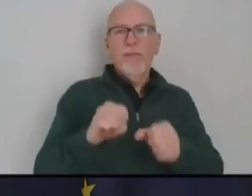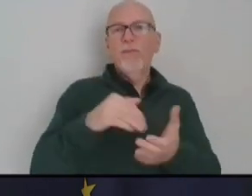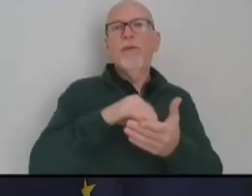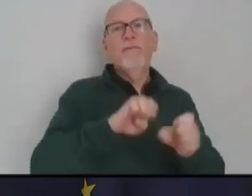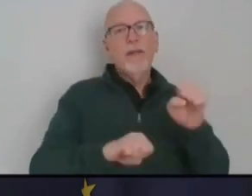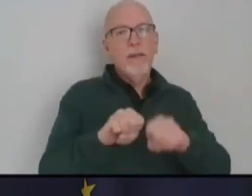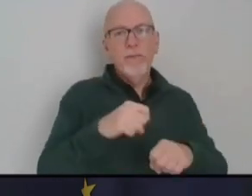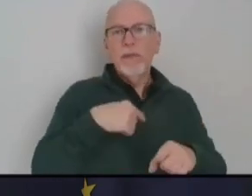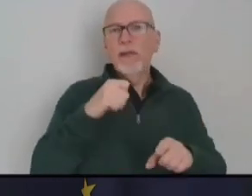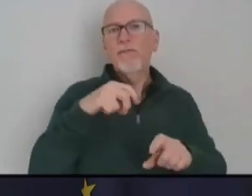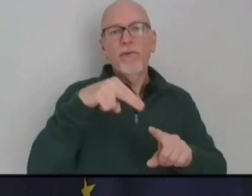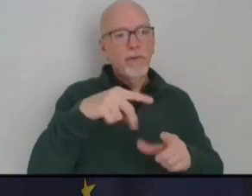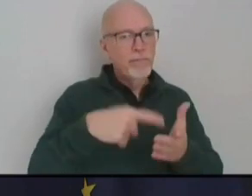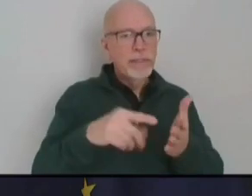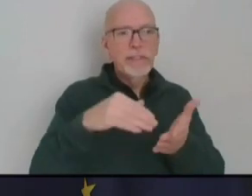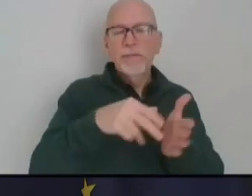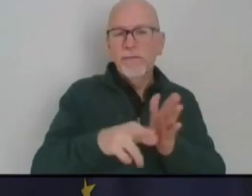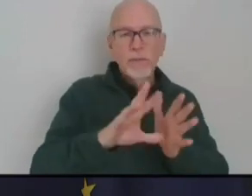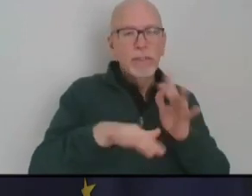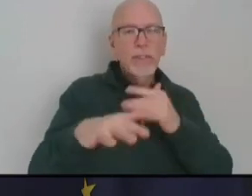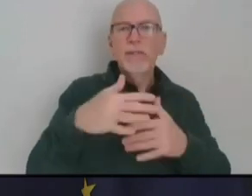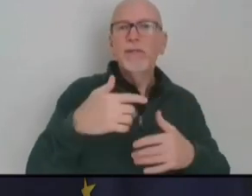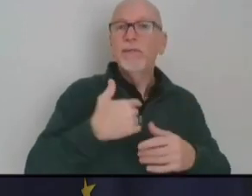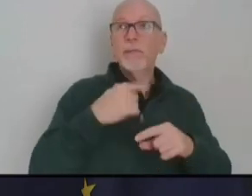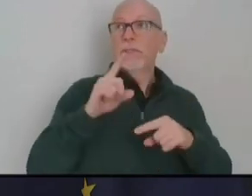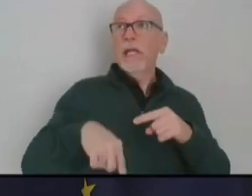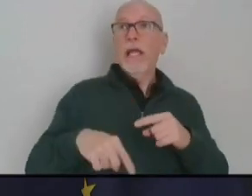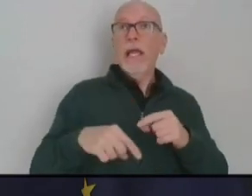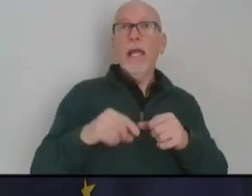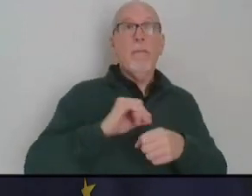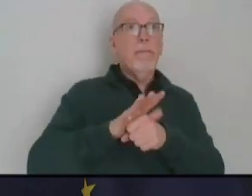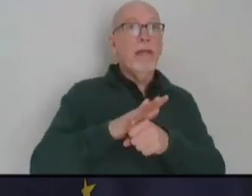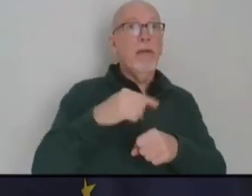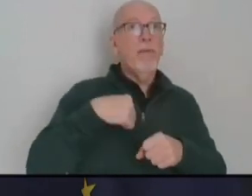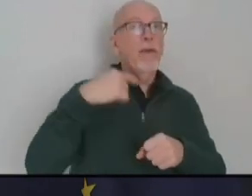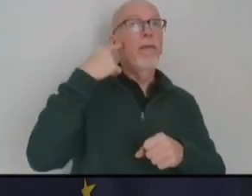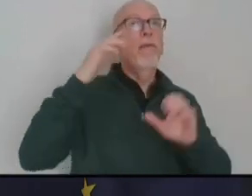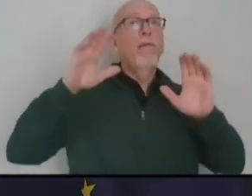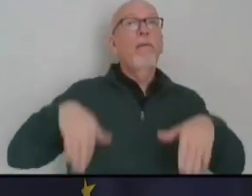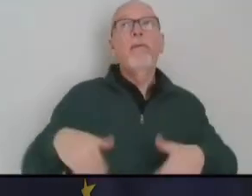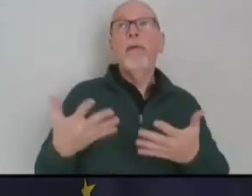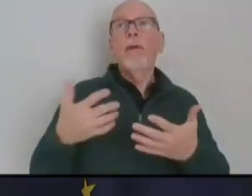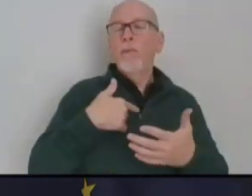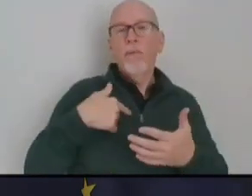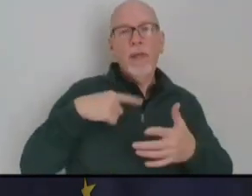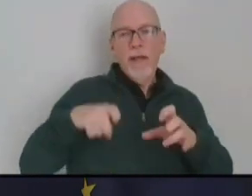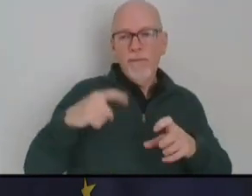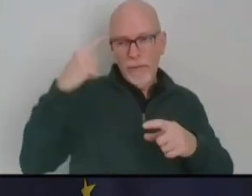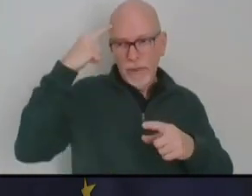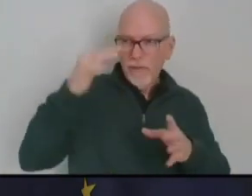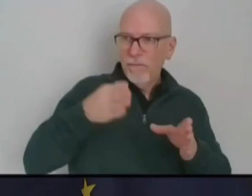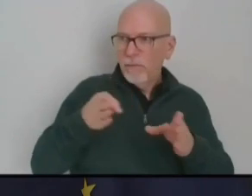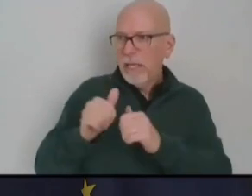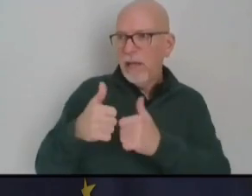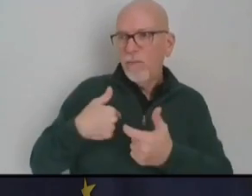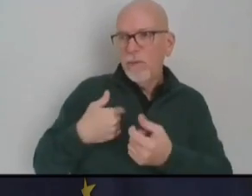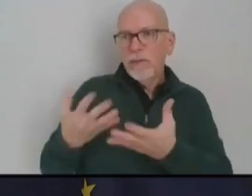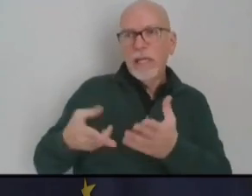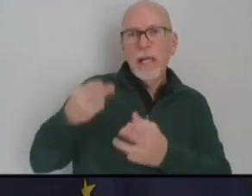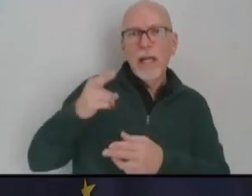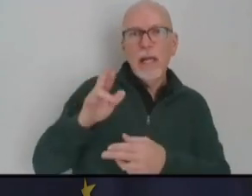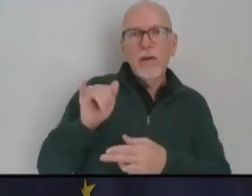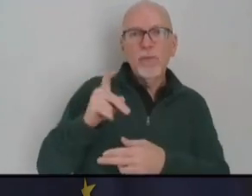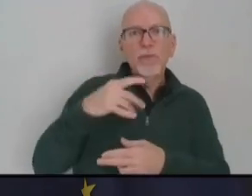so. I think you can't be in the middle of this pandemic and not think about ways that we could be providing care to high-risk and older